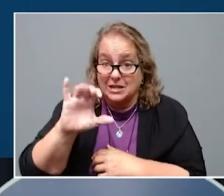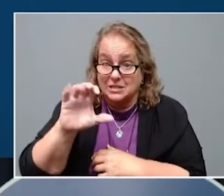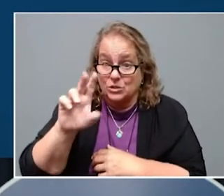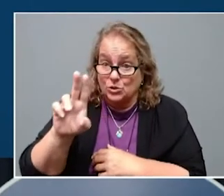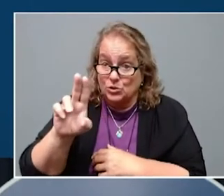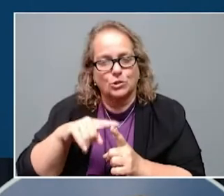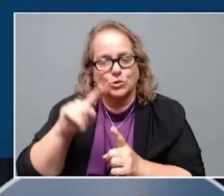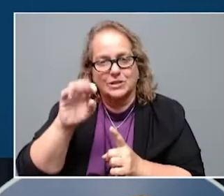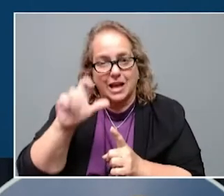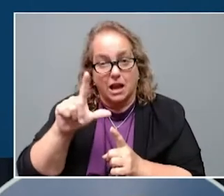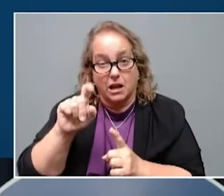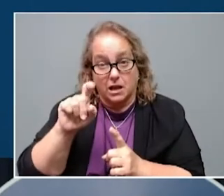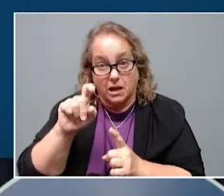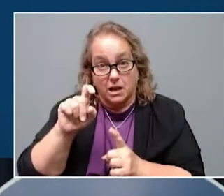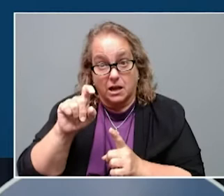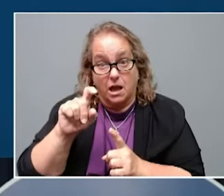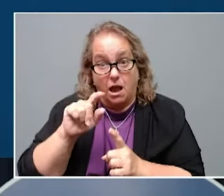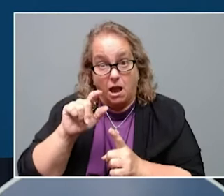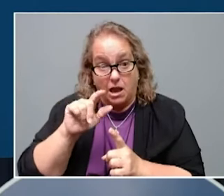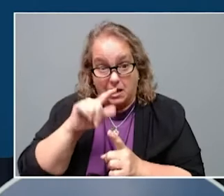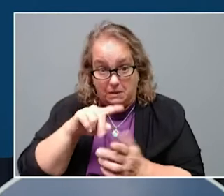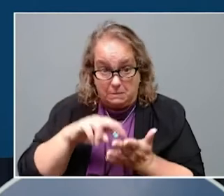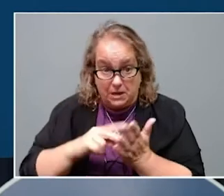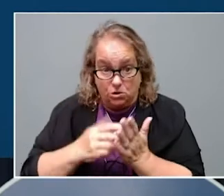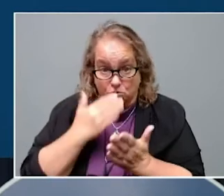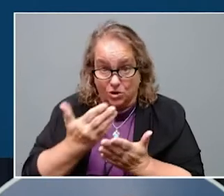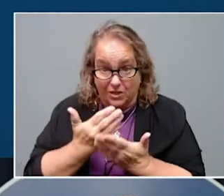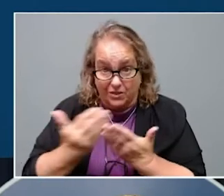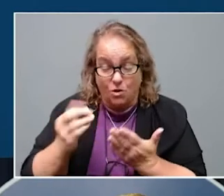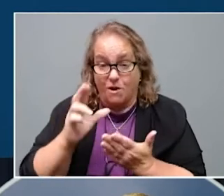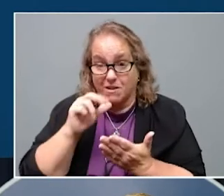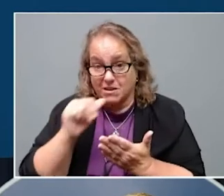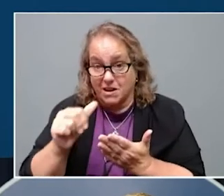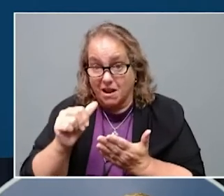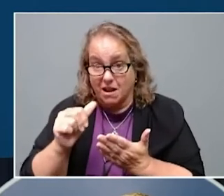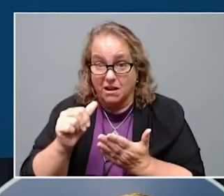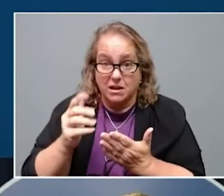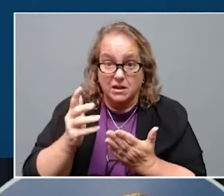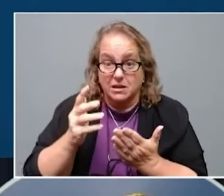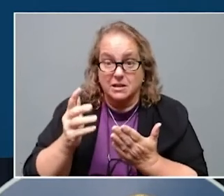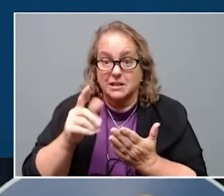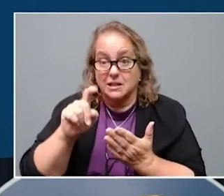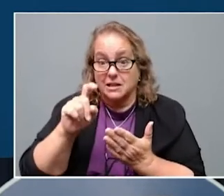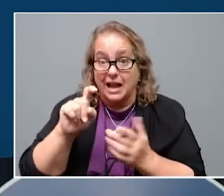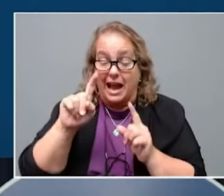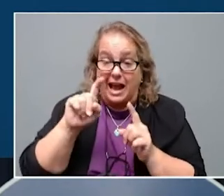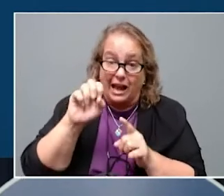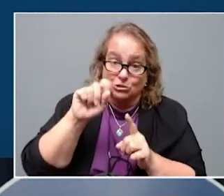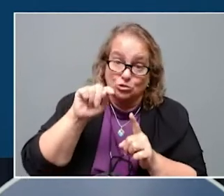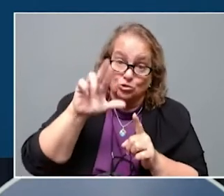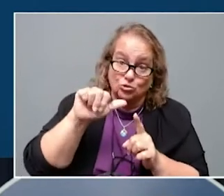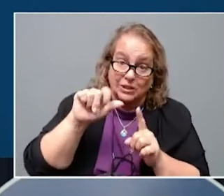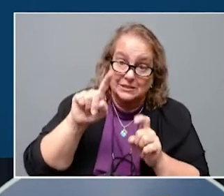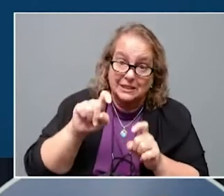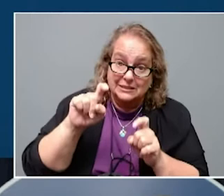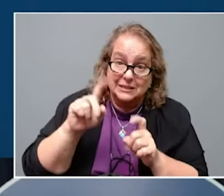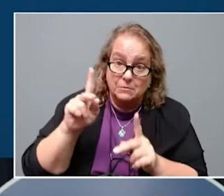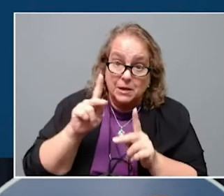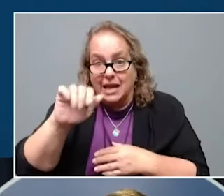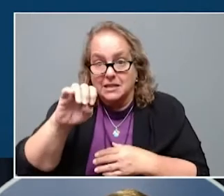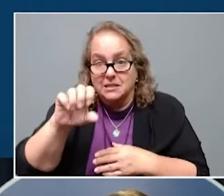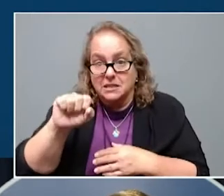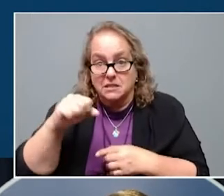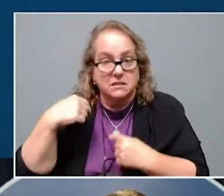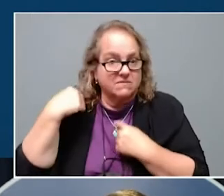holding steady. And the state's positivity rate is now just above 12%, down from nearly 14% last week.